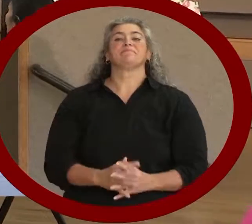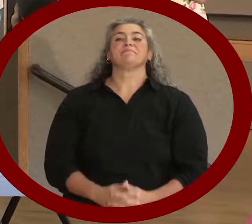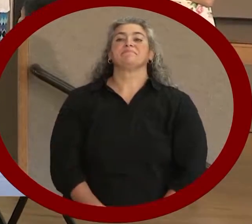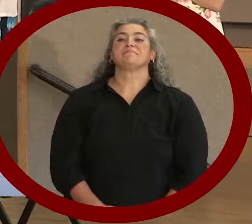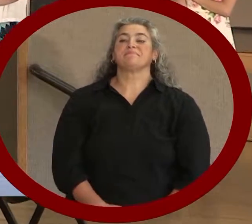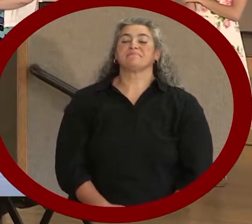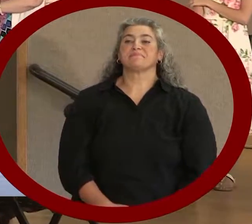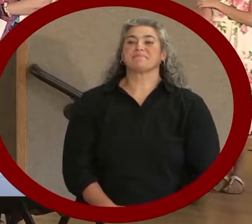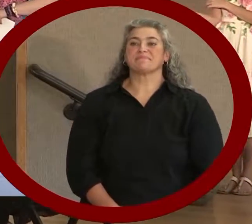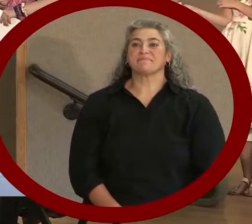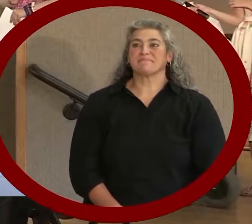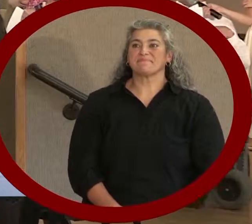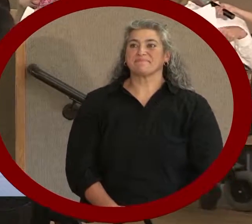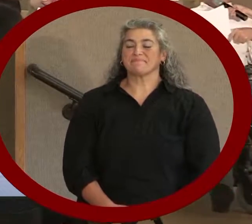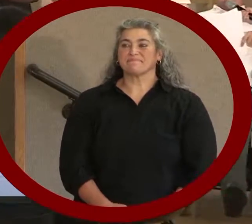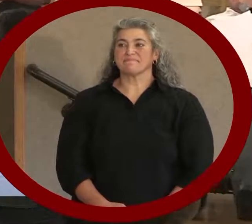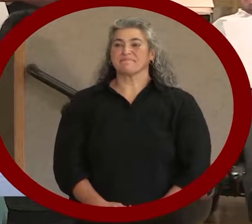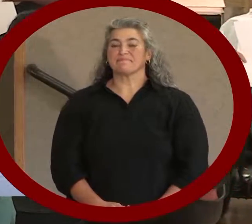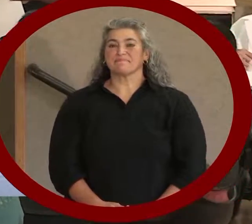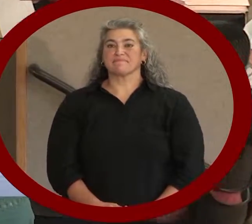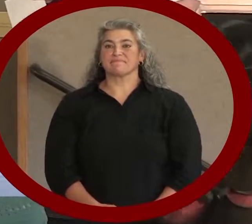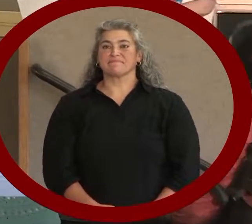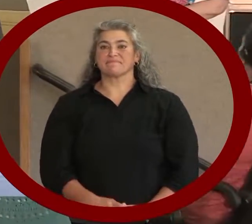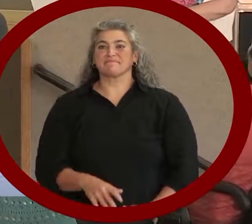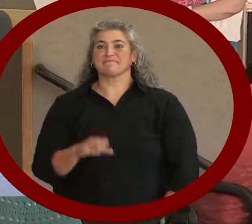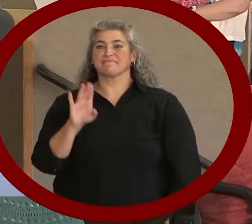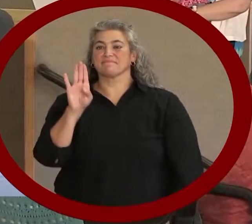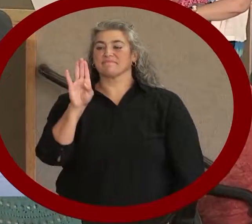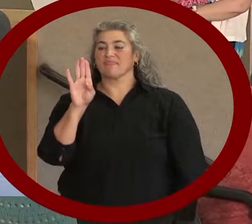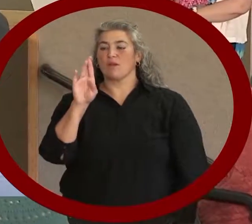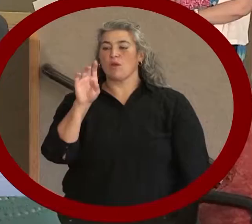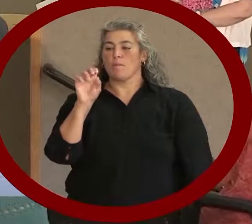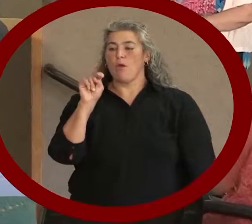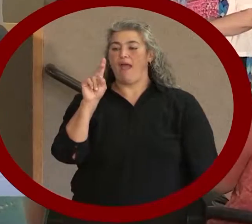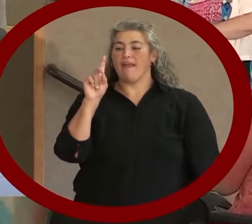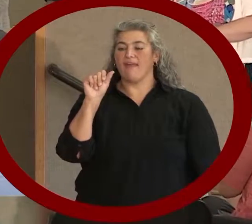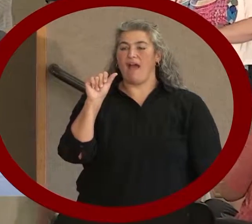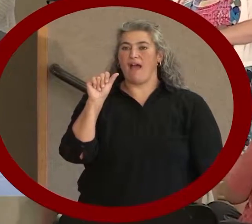Marilee Brenda Pasher Carroll.